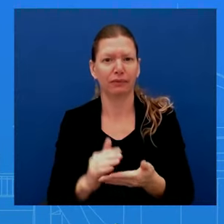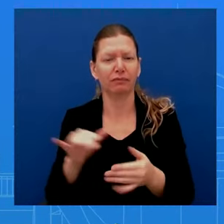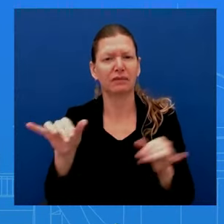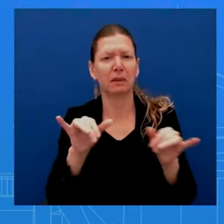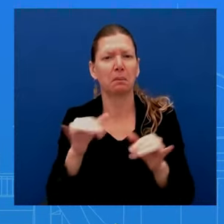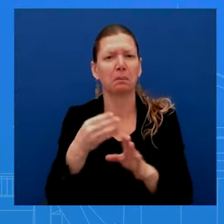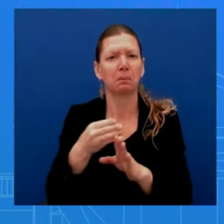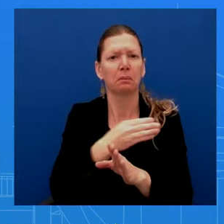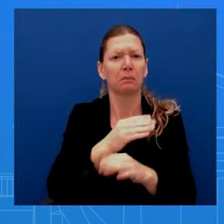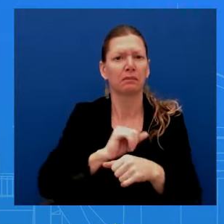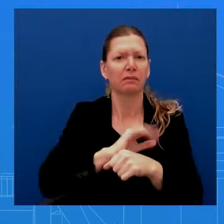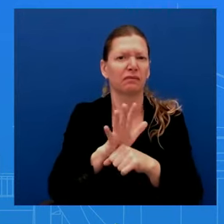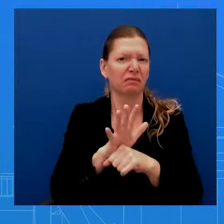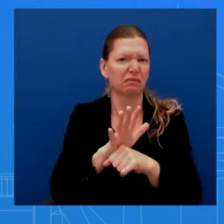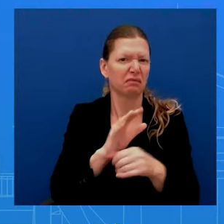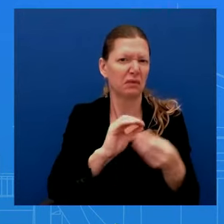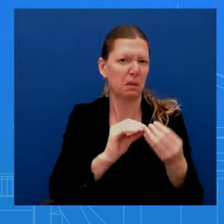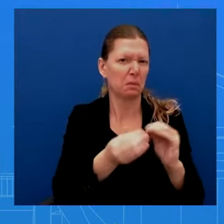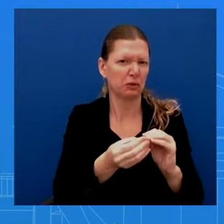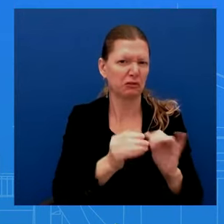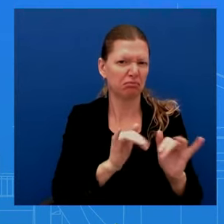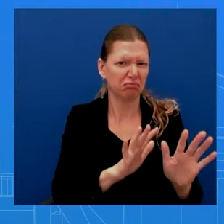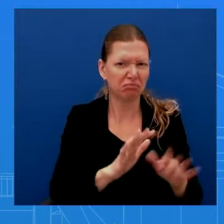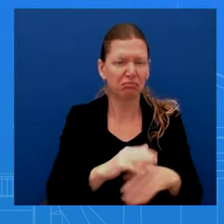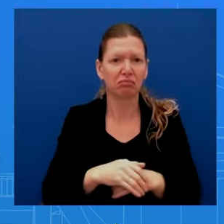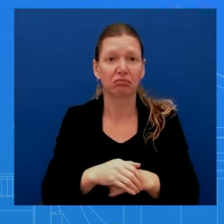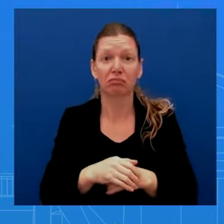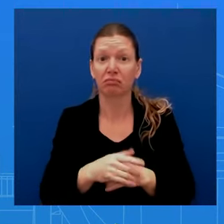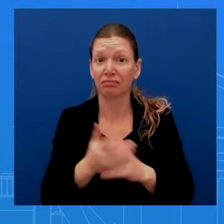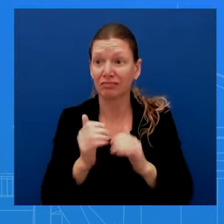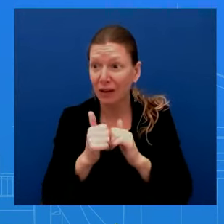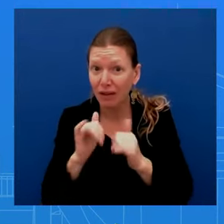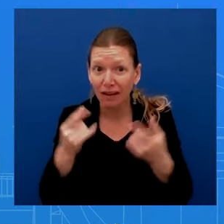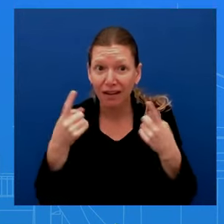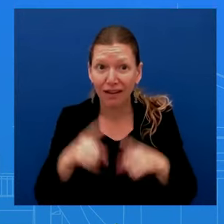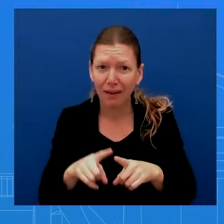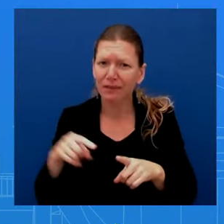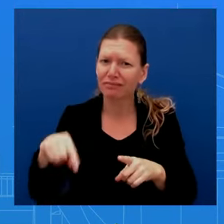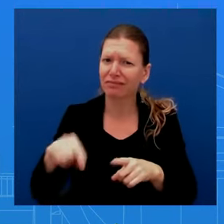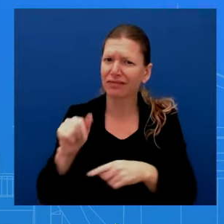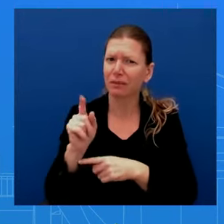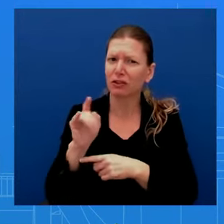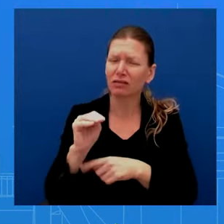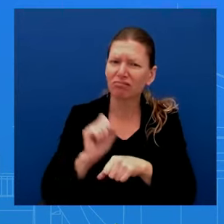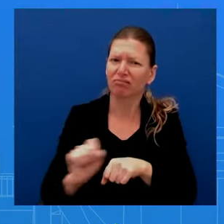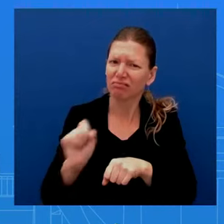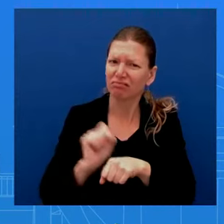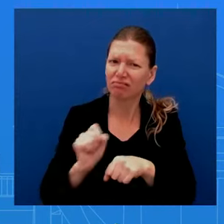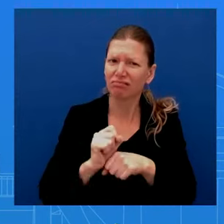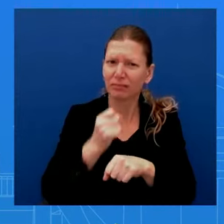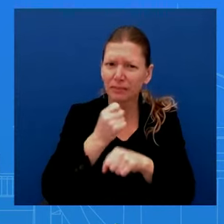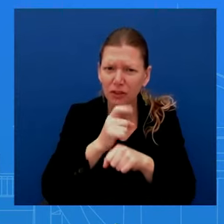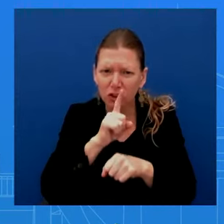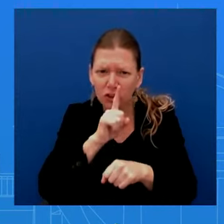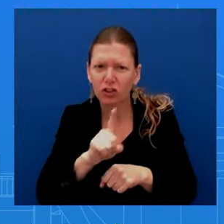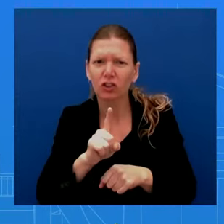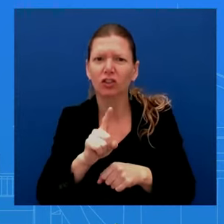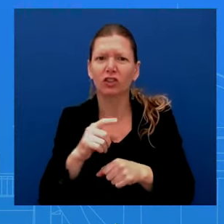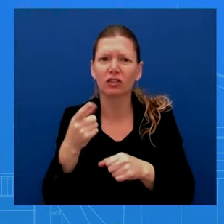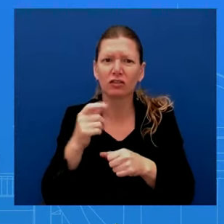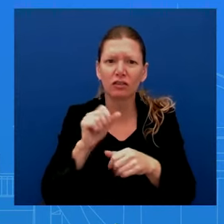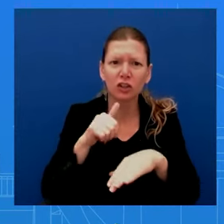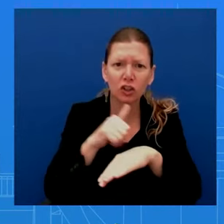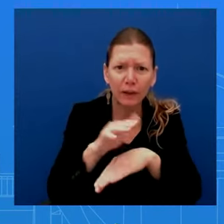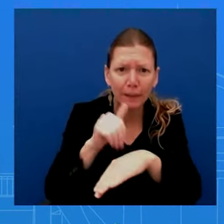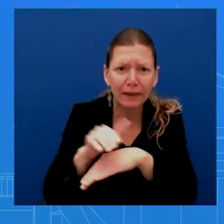that this administration has done with the private sector on shipping, on trucking, on semiconductors, on a whole range